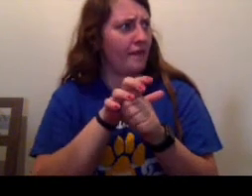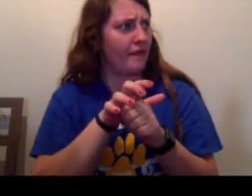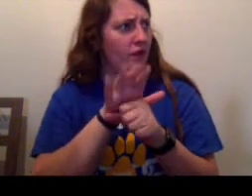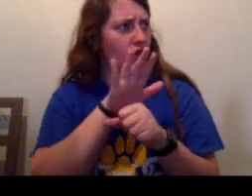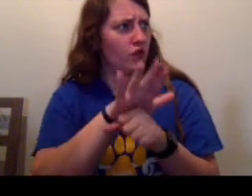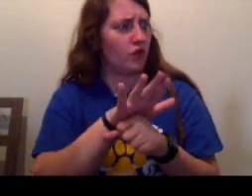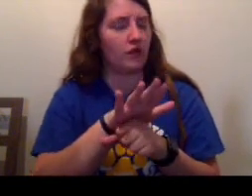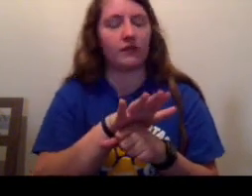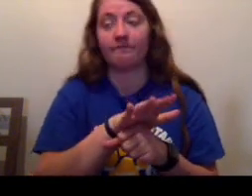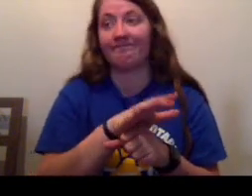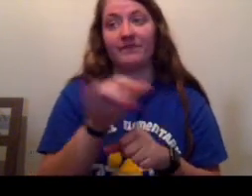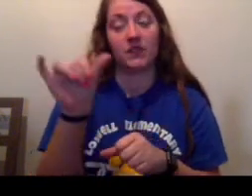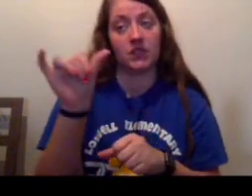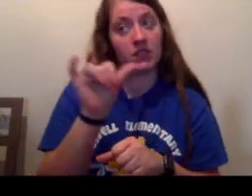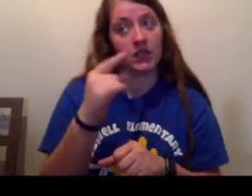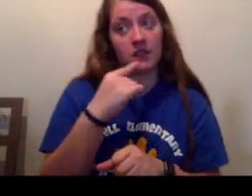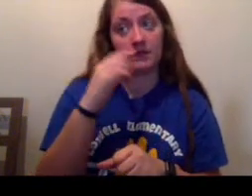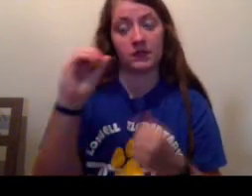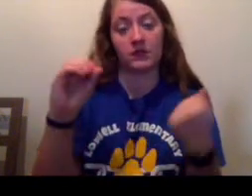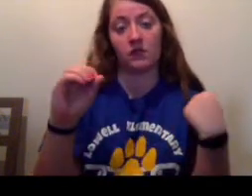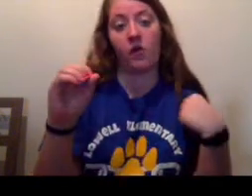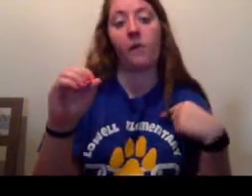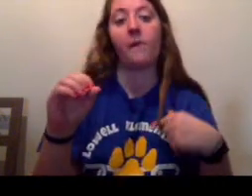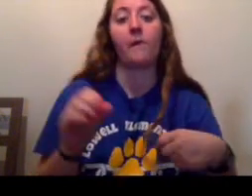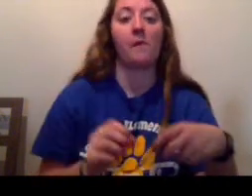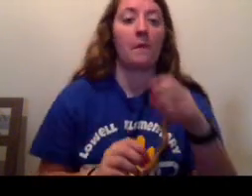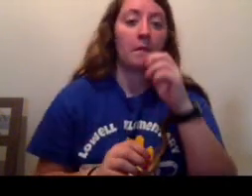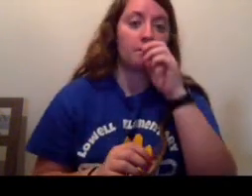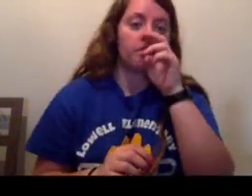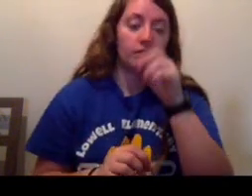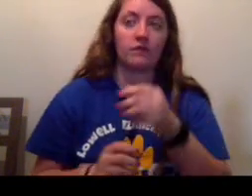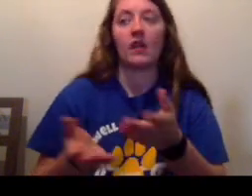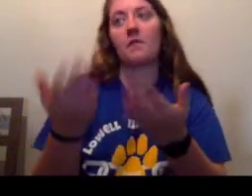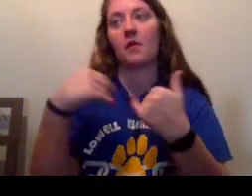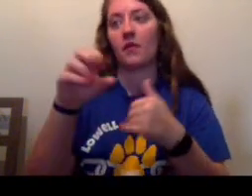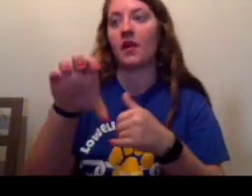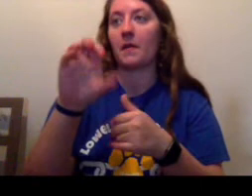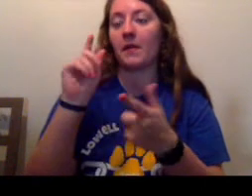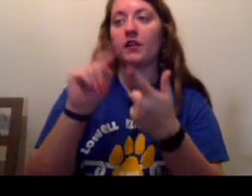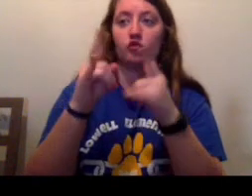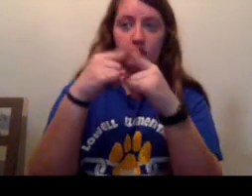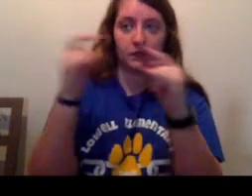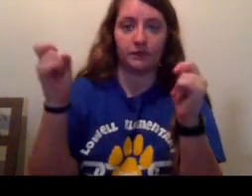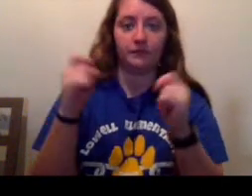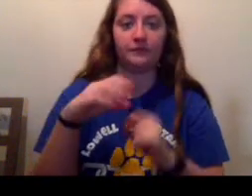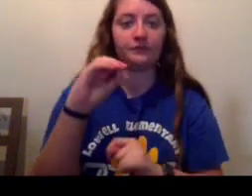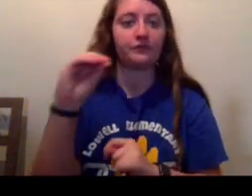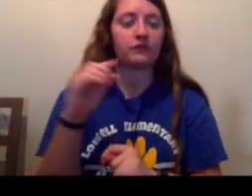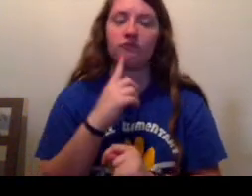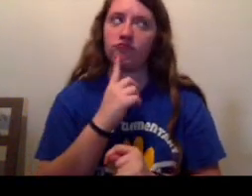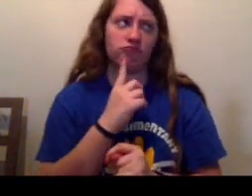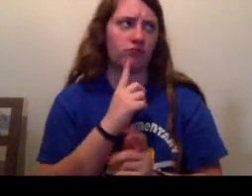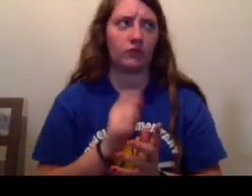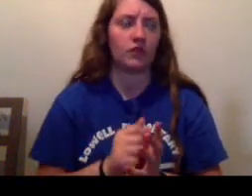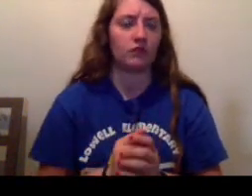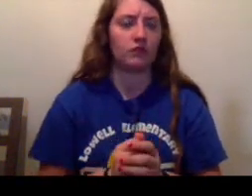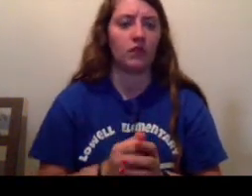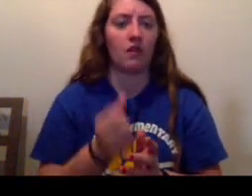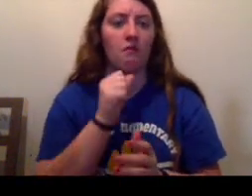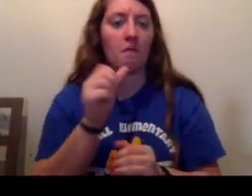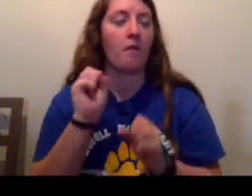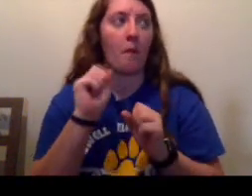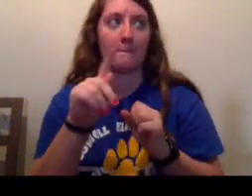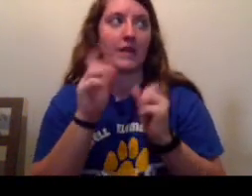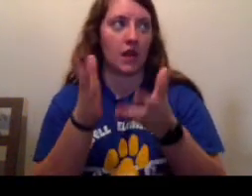me either, said Zero. Come on, we gotta get back to camp. Zero shook his head. I'm